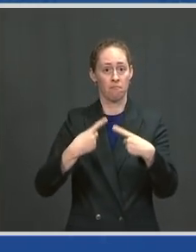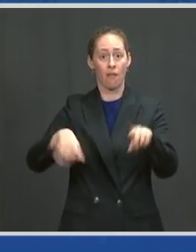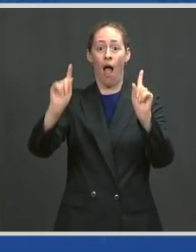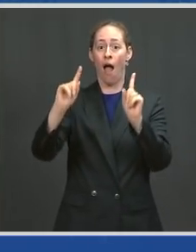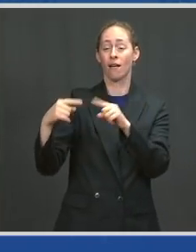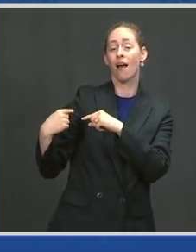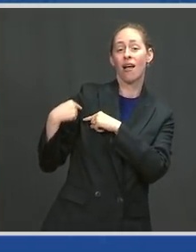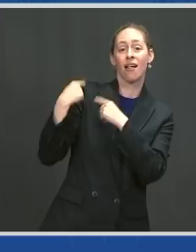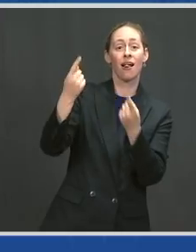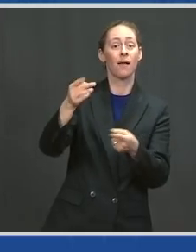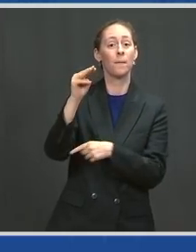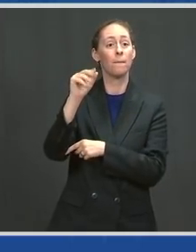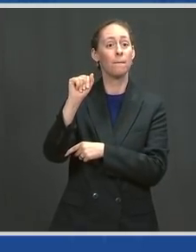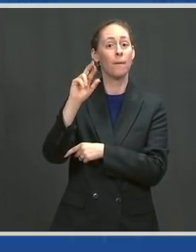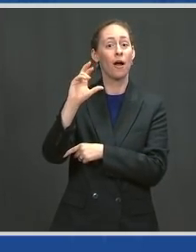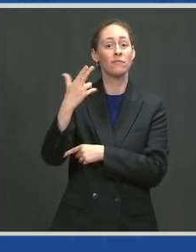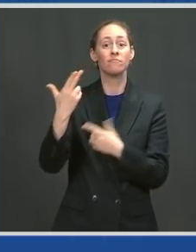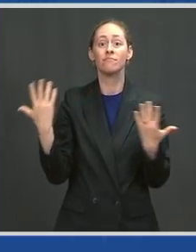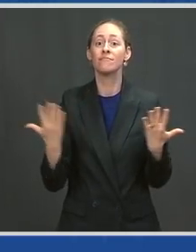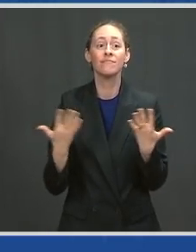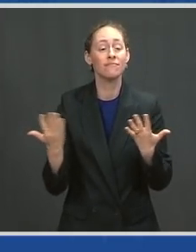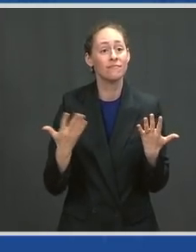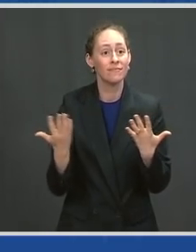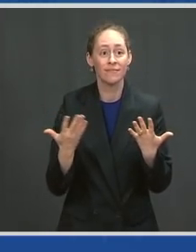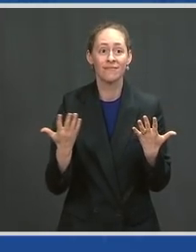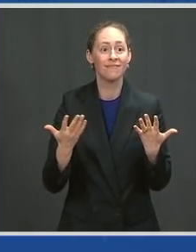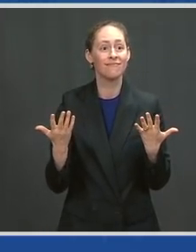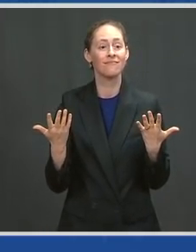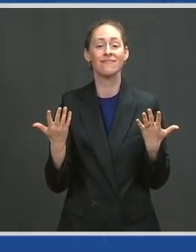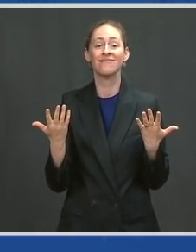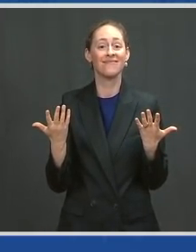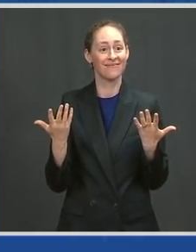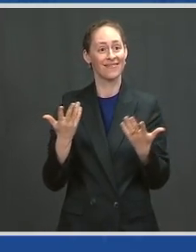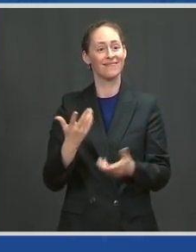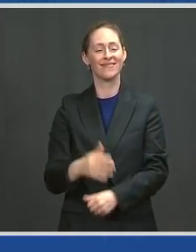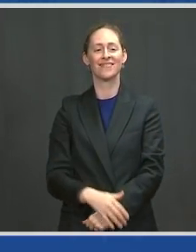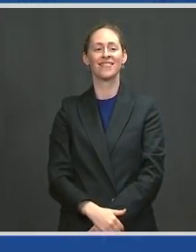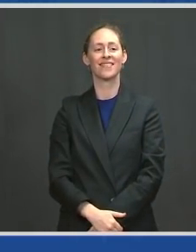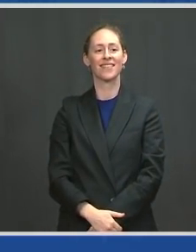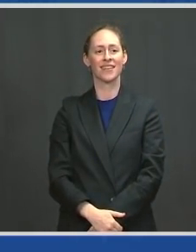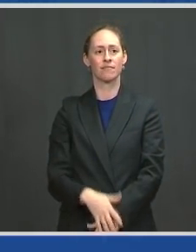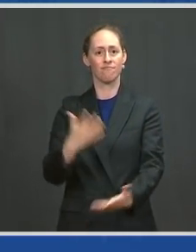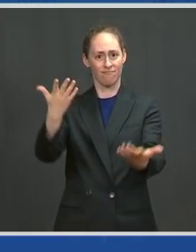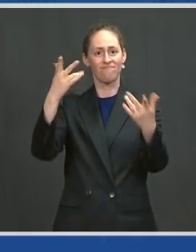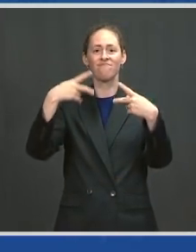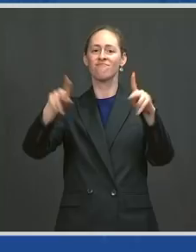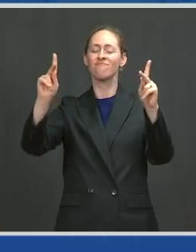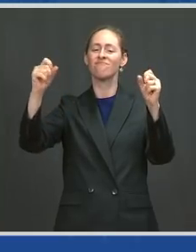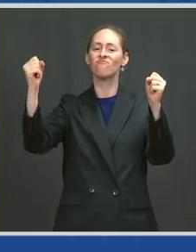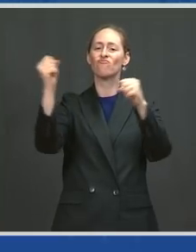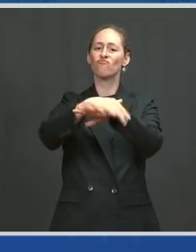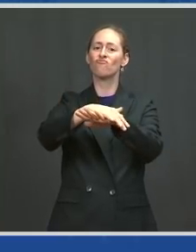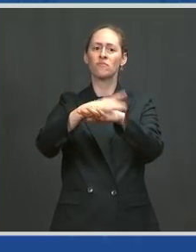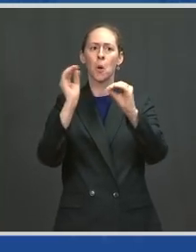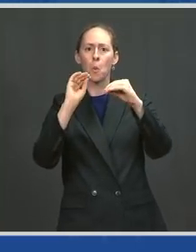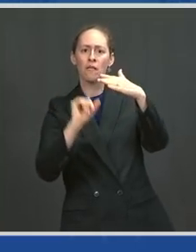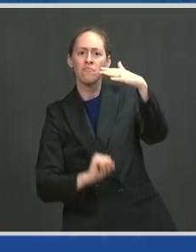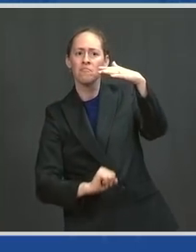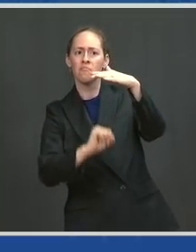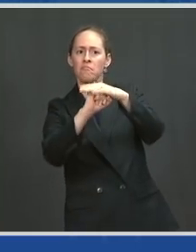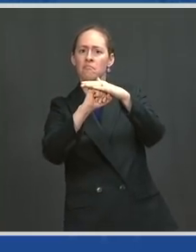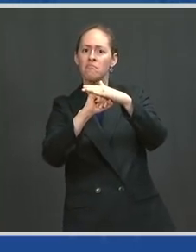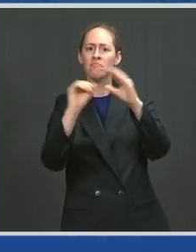there are no limits on capacity or distancing in Virginia's restaurants, businesses,